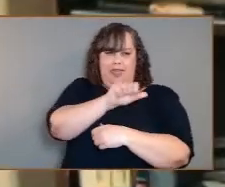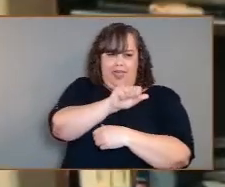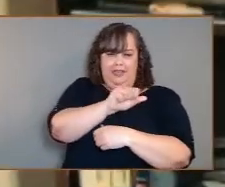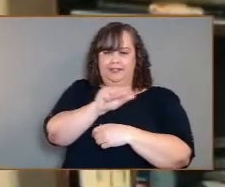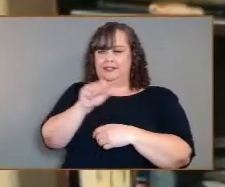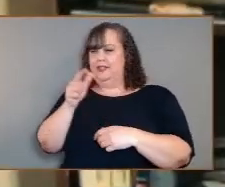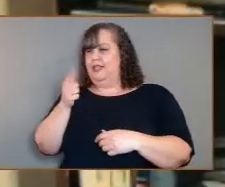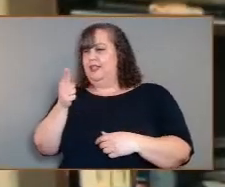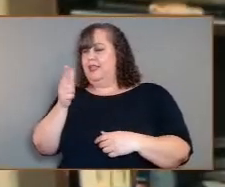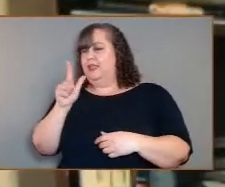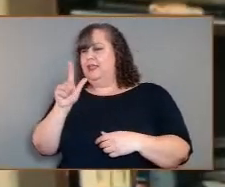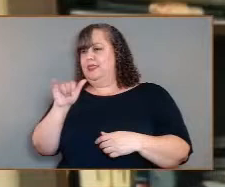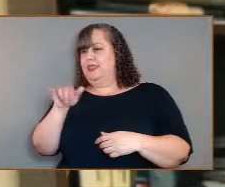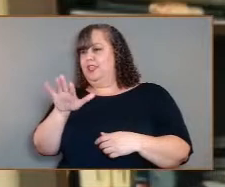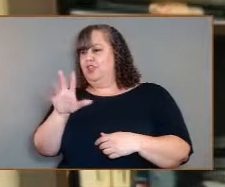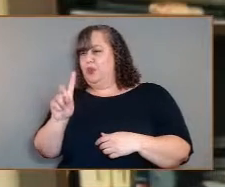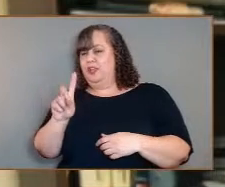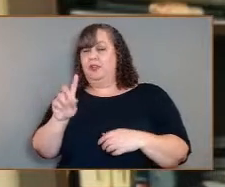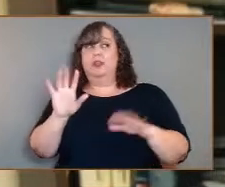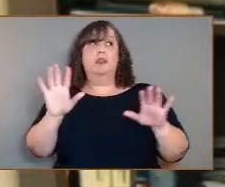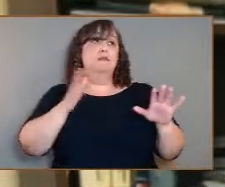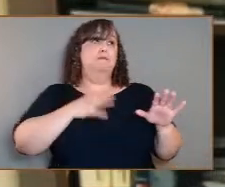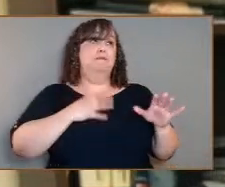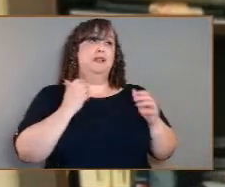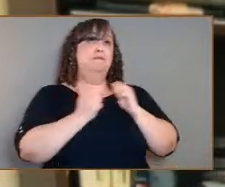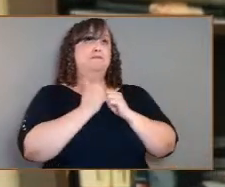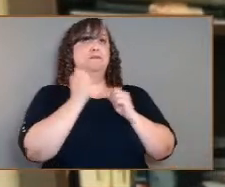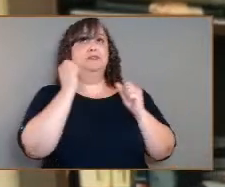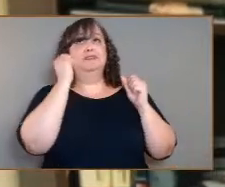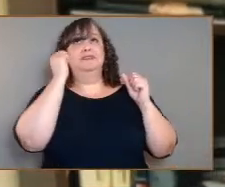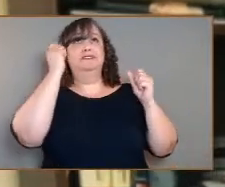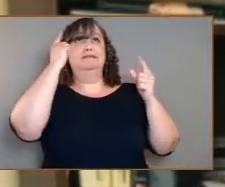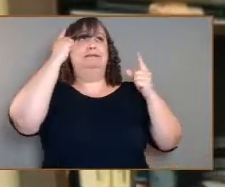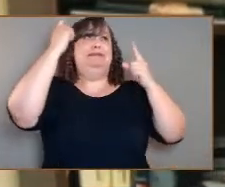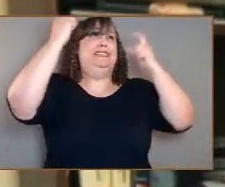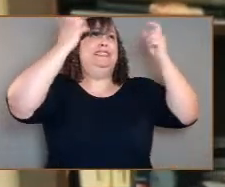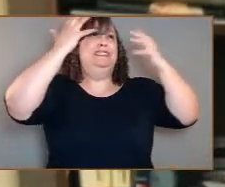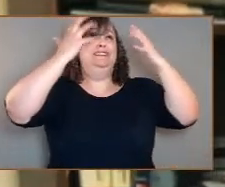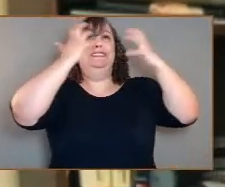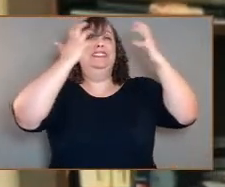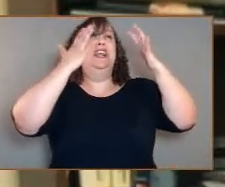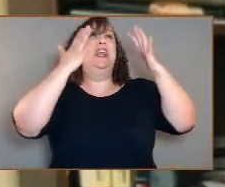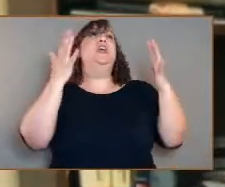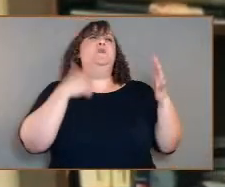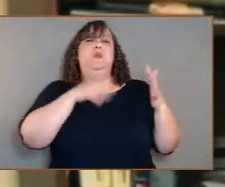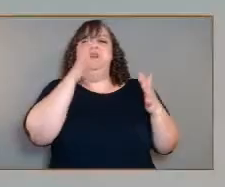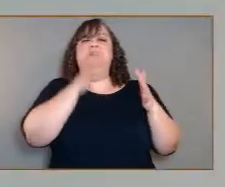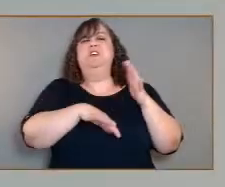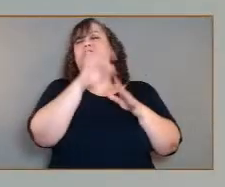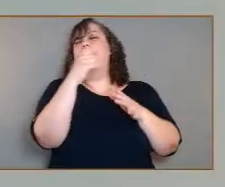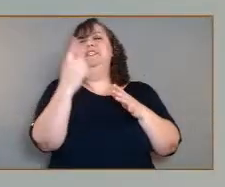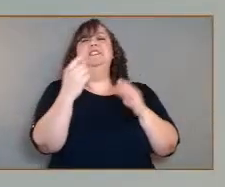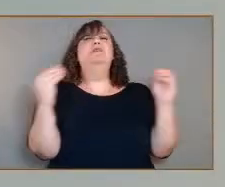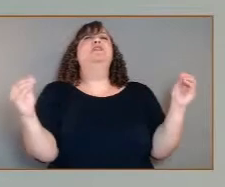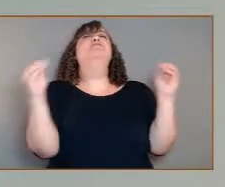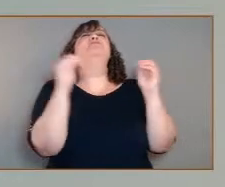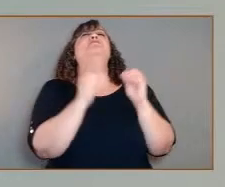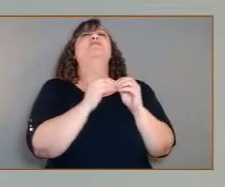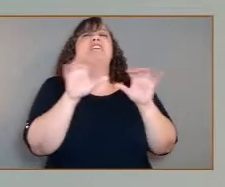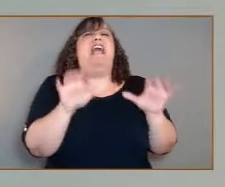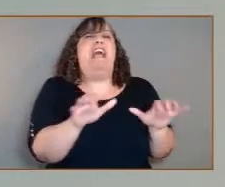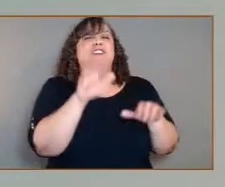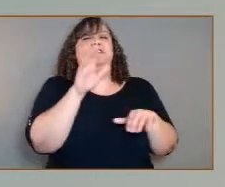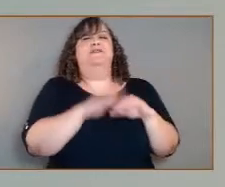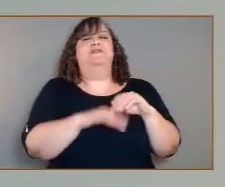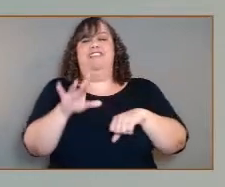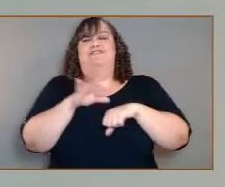we're going to find a Venus that is even more volcanically active than what we observe on Earth today. The secrets of Venus